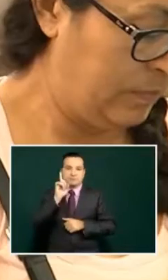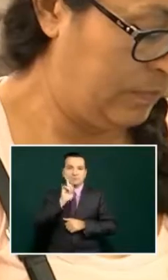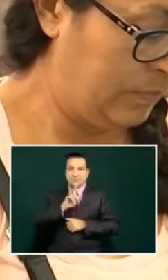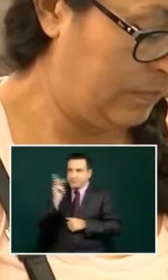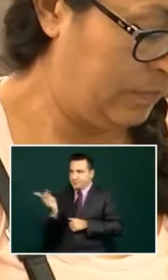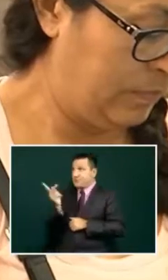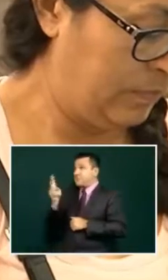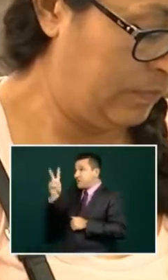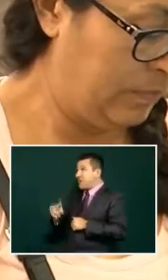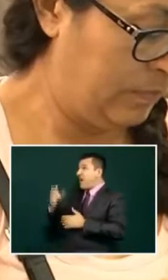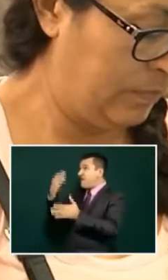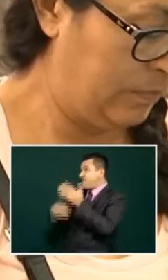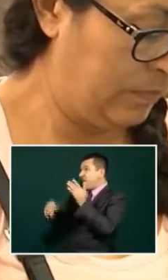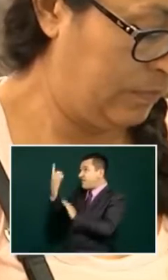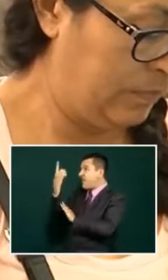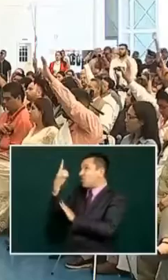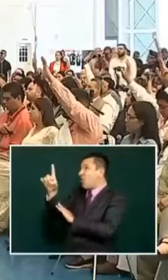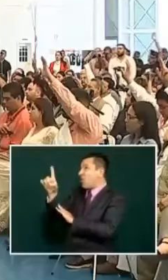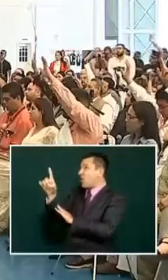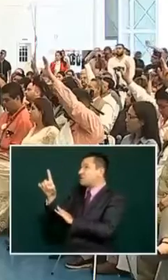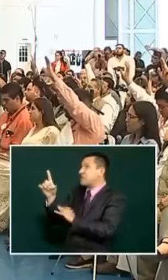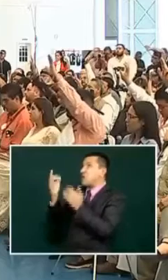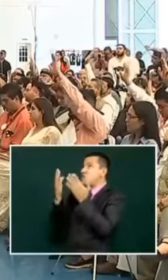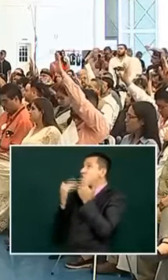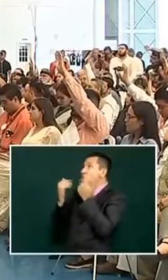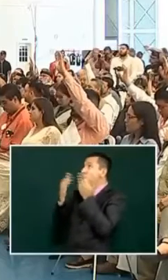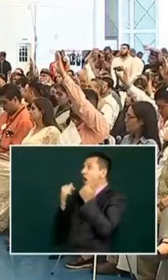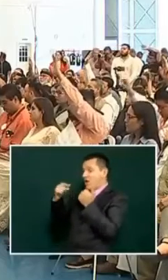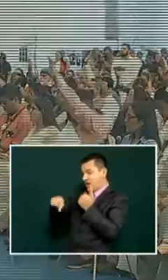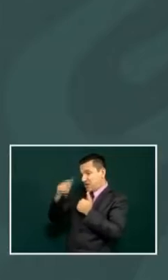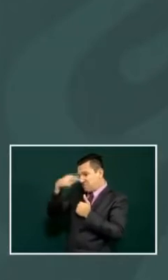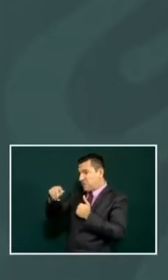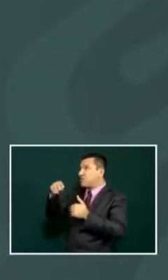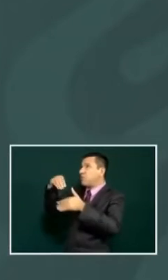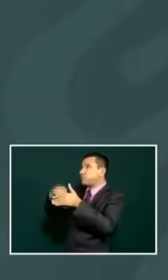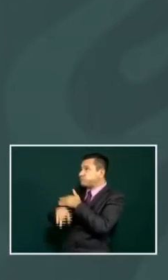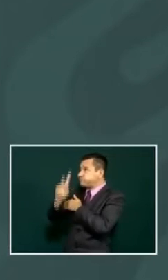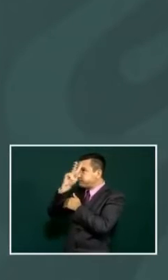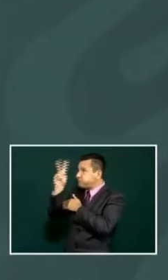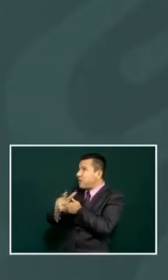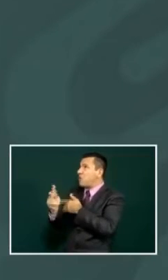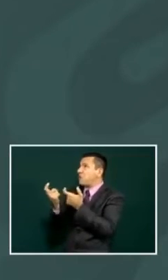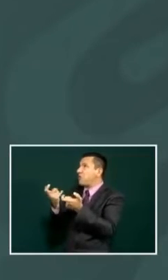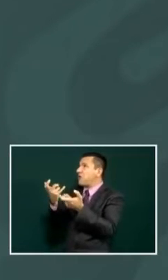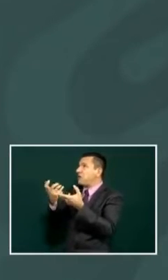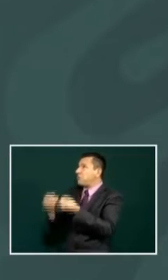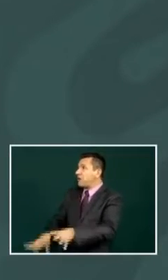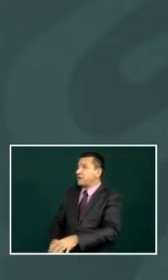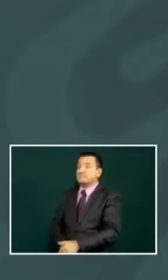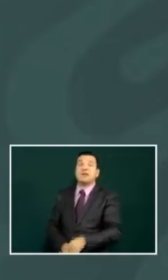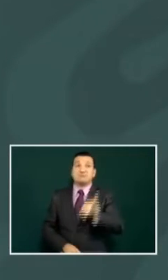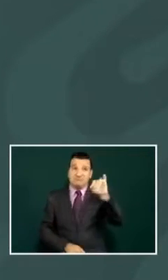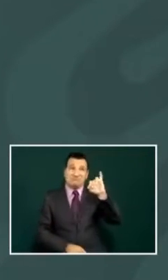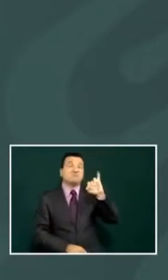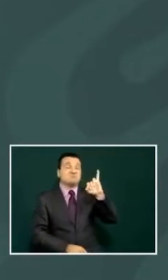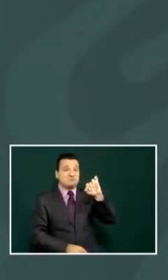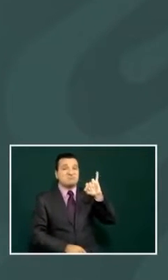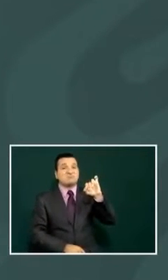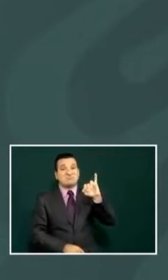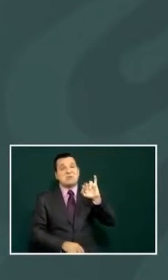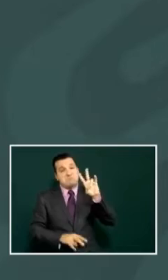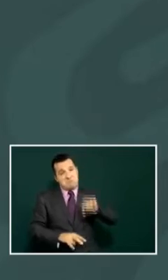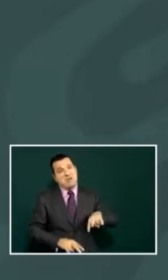so without those remittances we would be worse yes we would be worse because there's two things